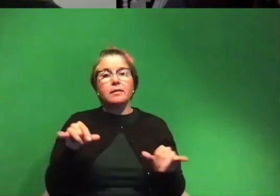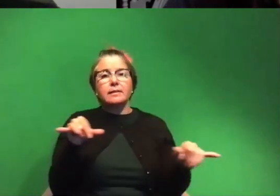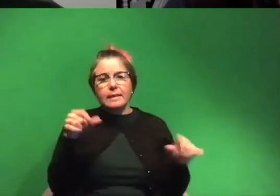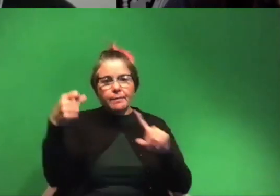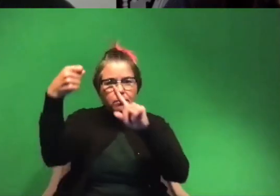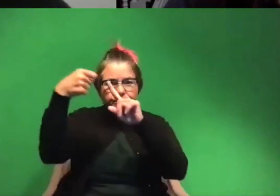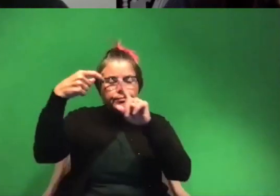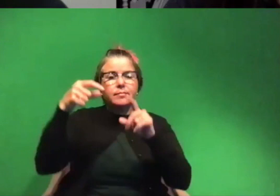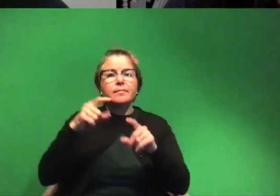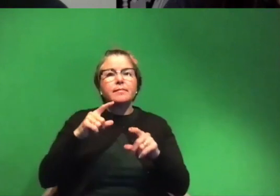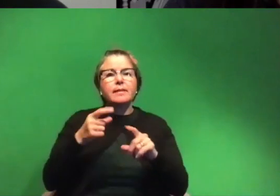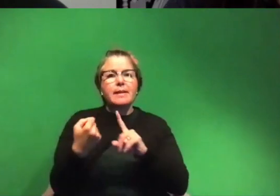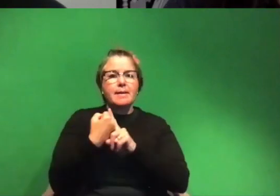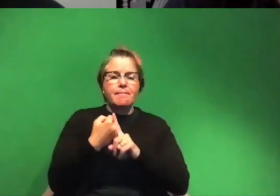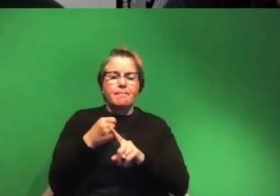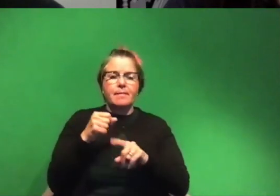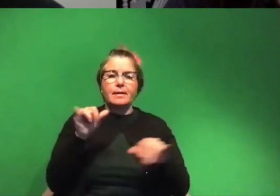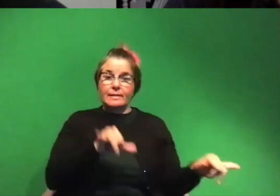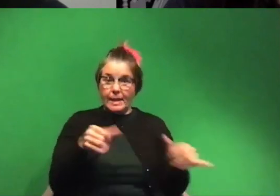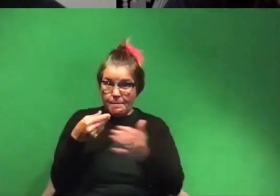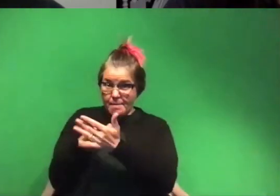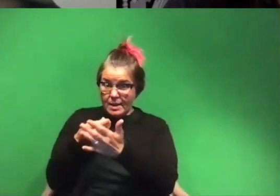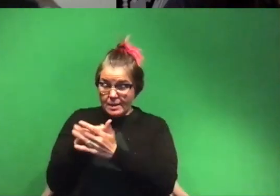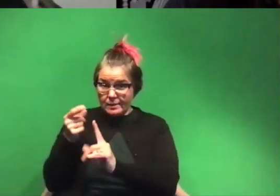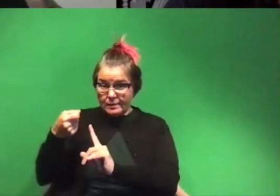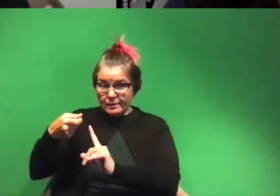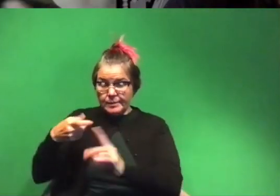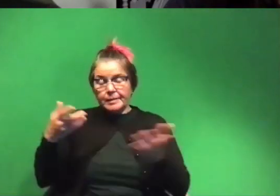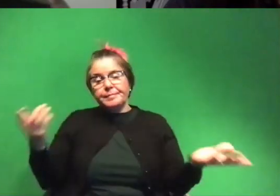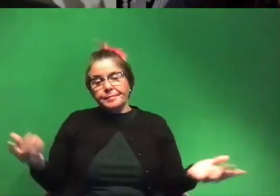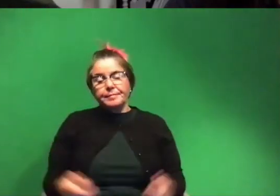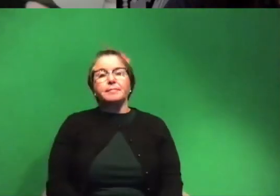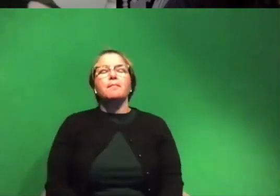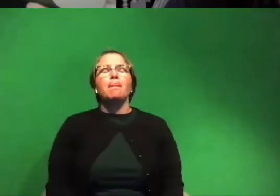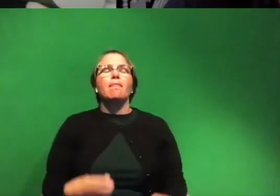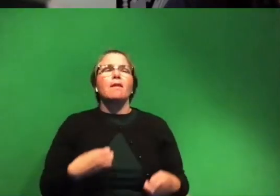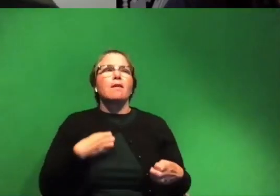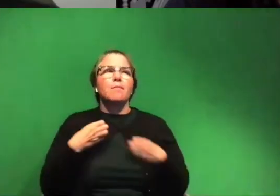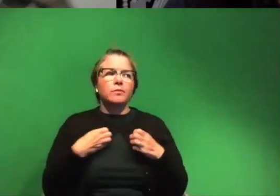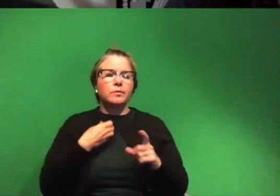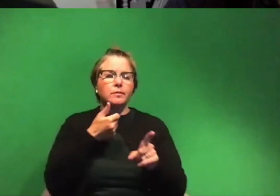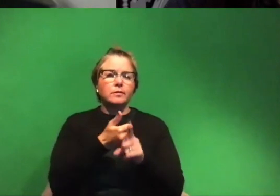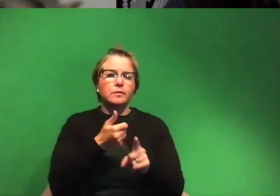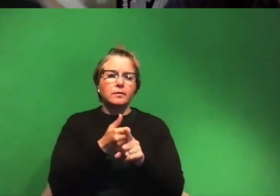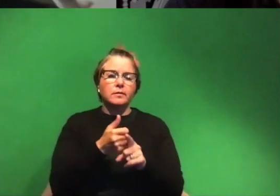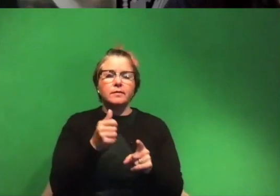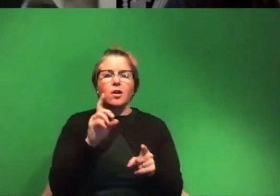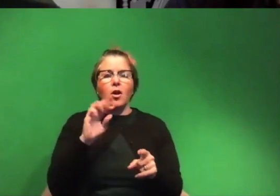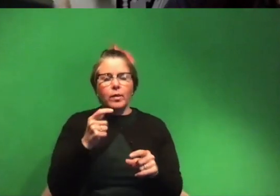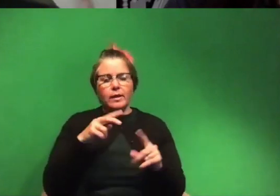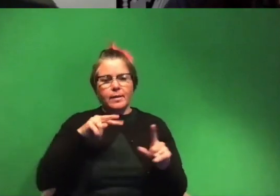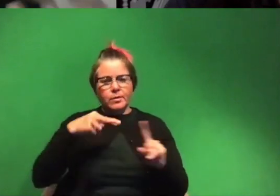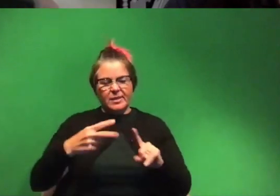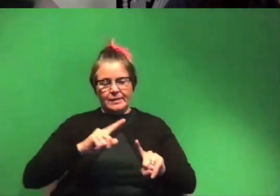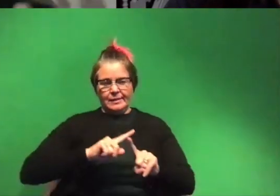sort of way of affecting them like monetary stimuli do um and so emotions are coded and perceived in so many